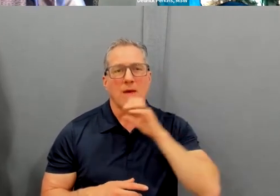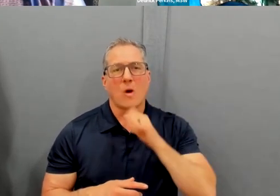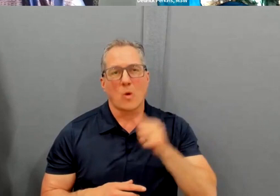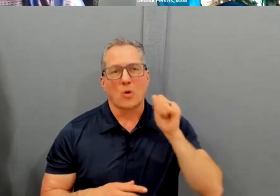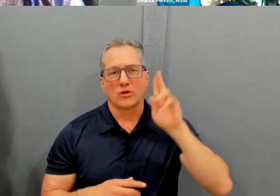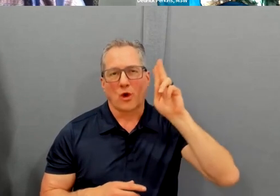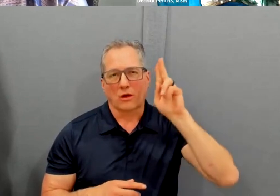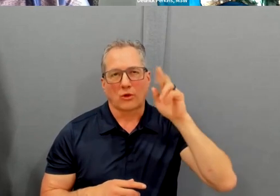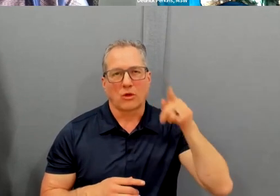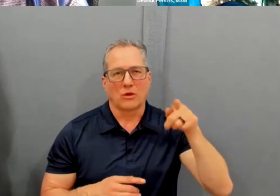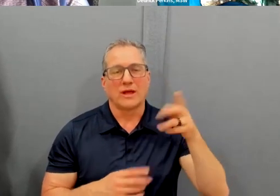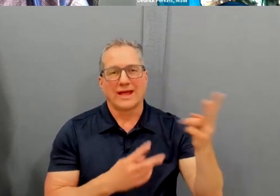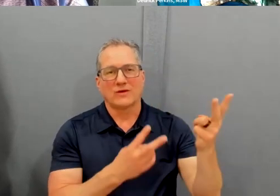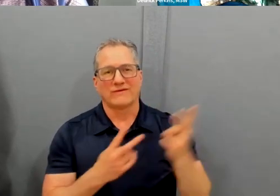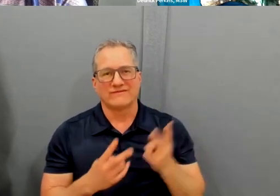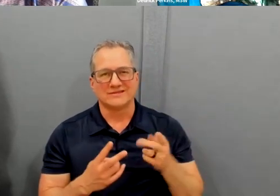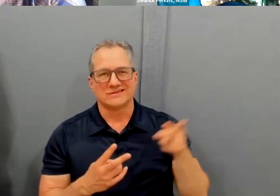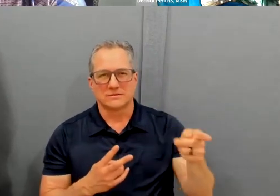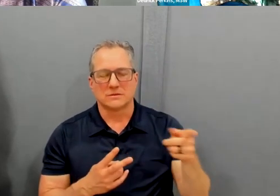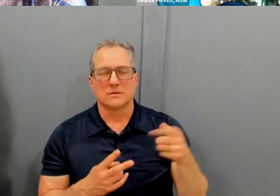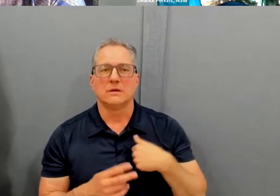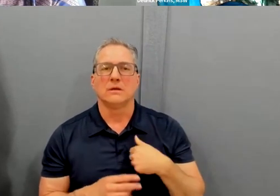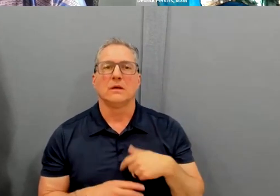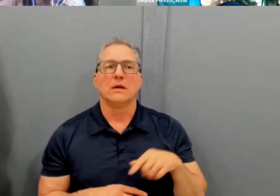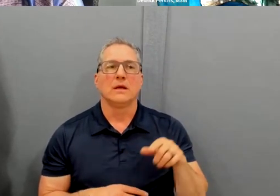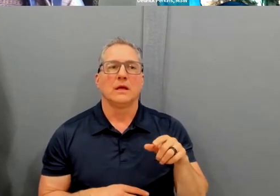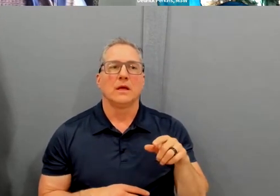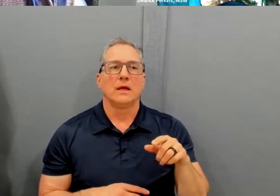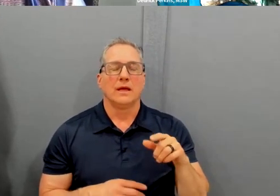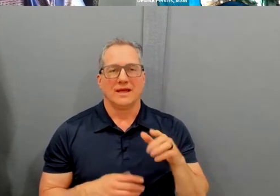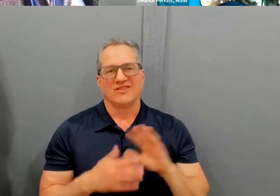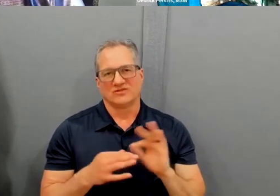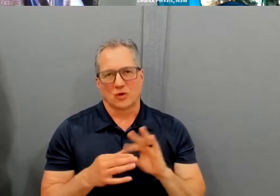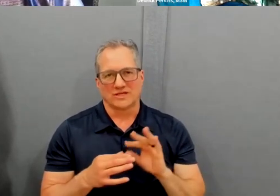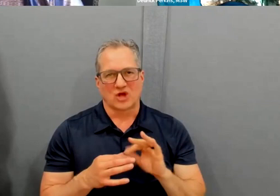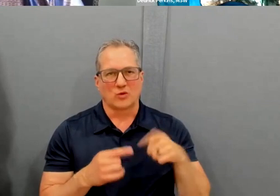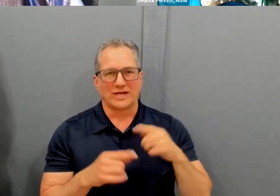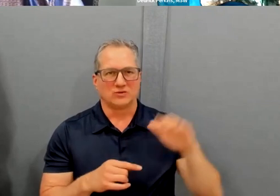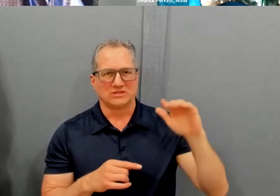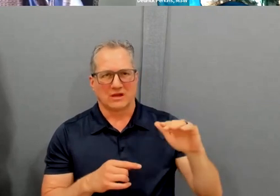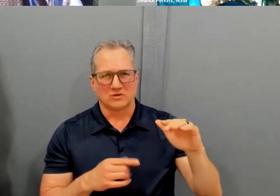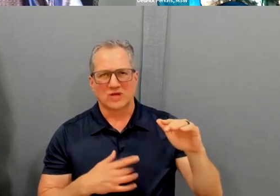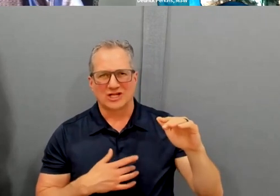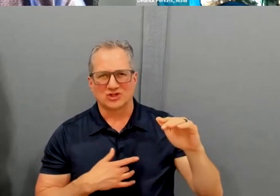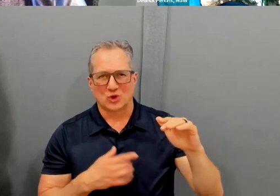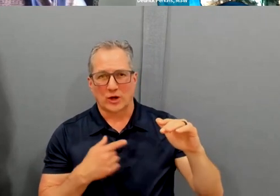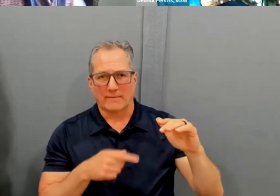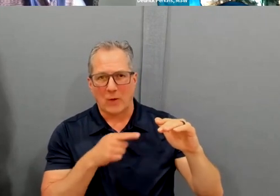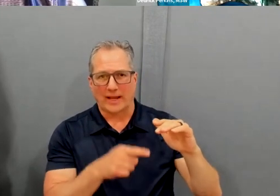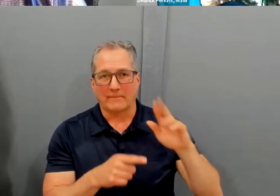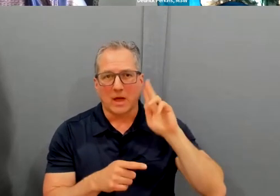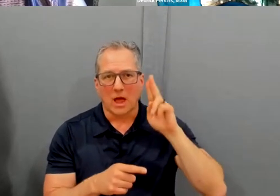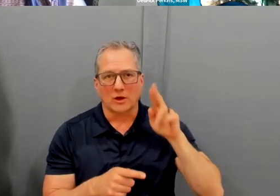would visit. But he was a young child at the end in this storytelling. And she tells me that she was concerned for Uncle